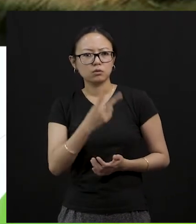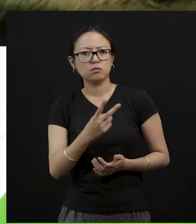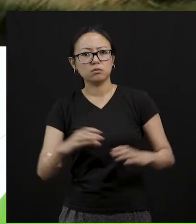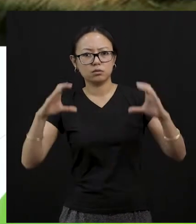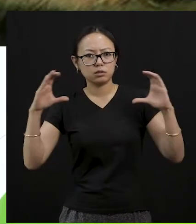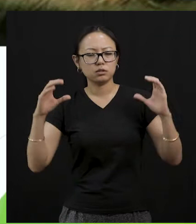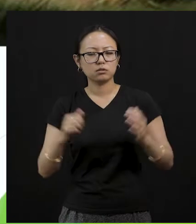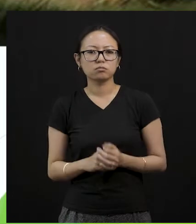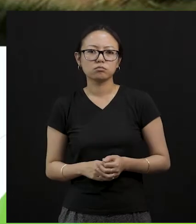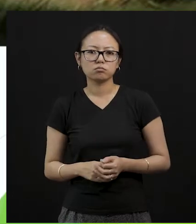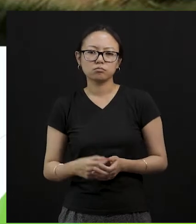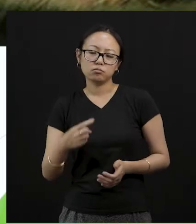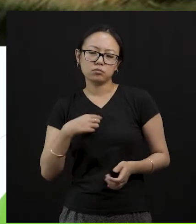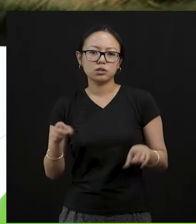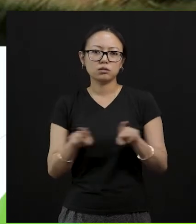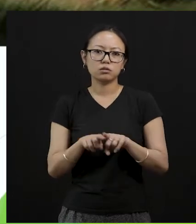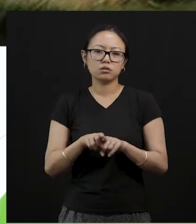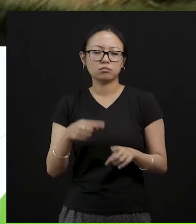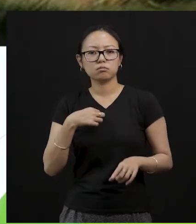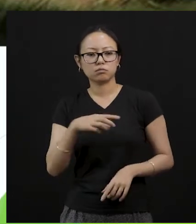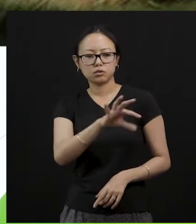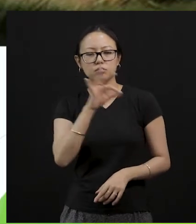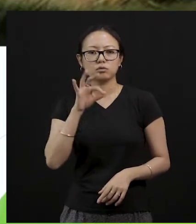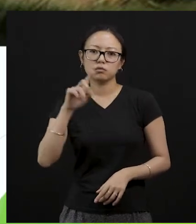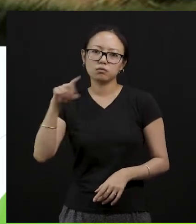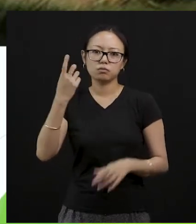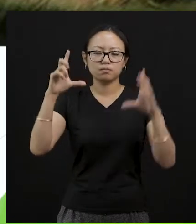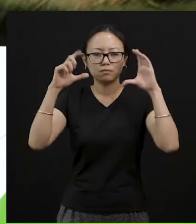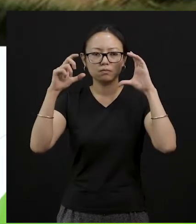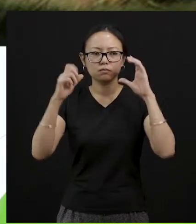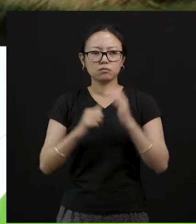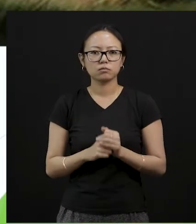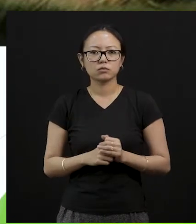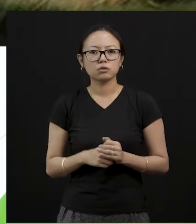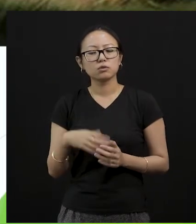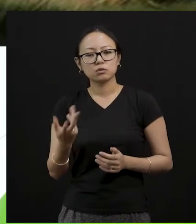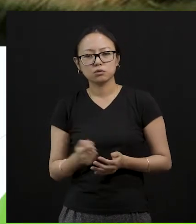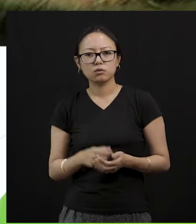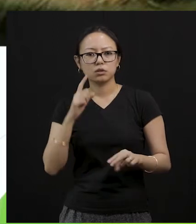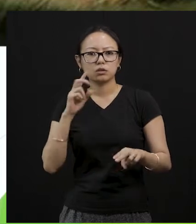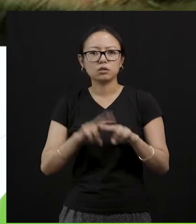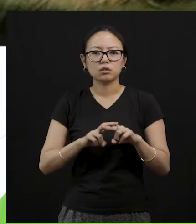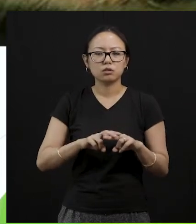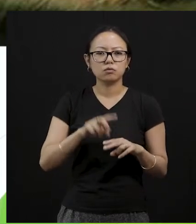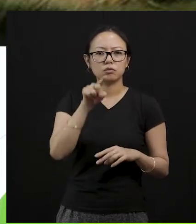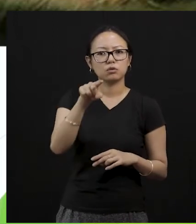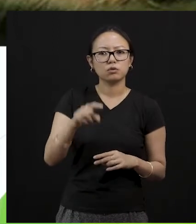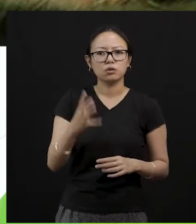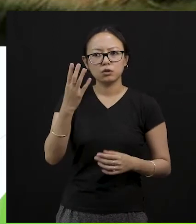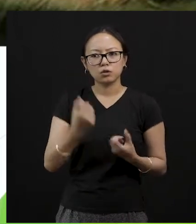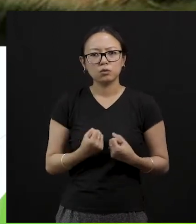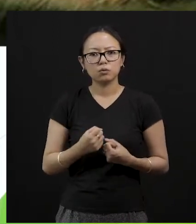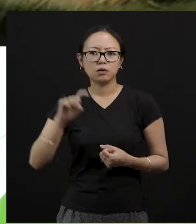first picture. Right? Okay? So now if we want more of this more of this and less of this